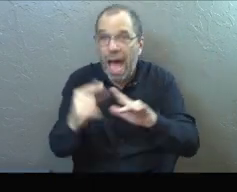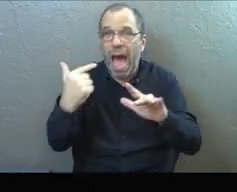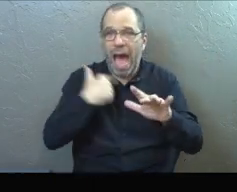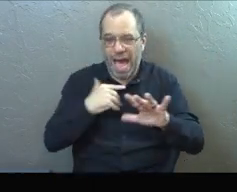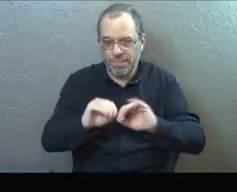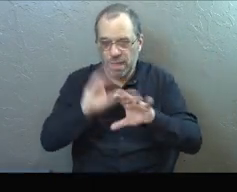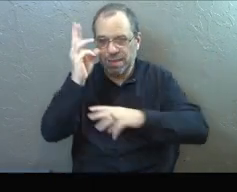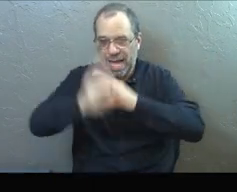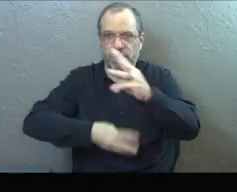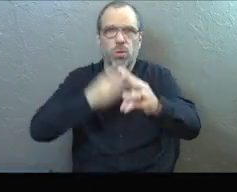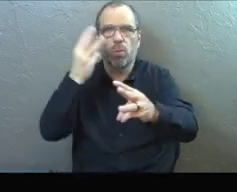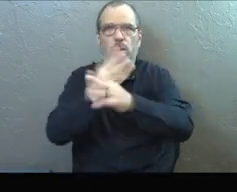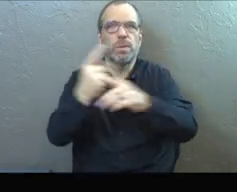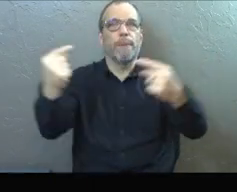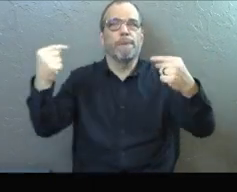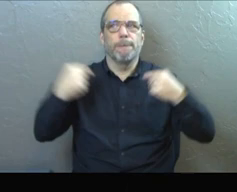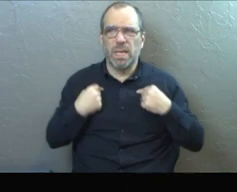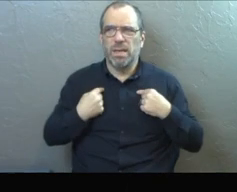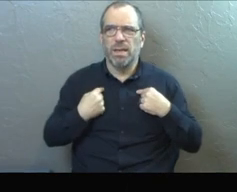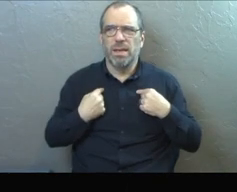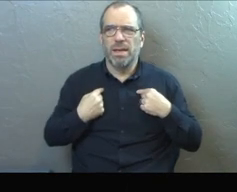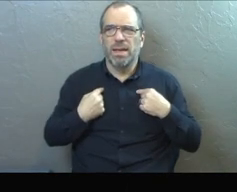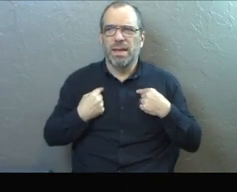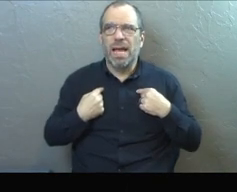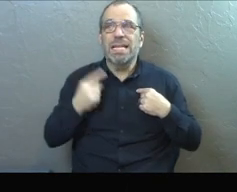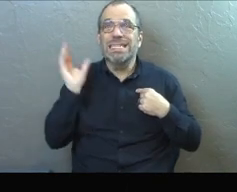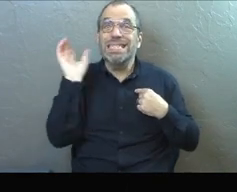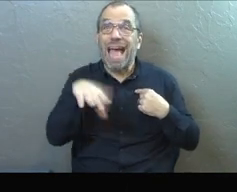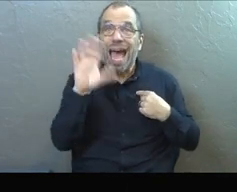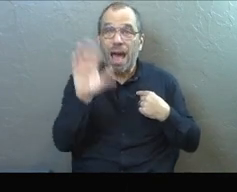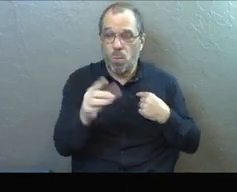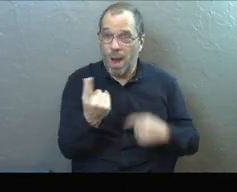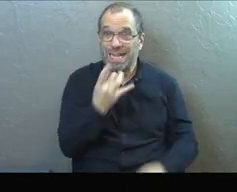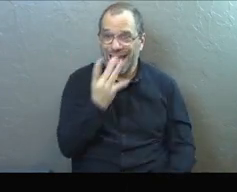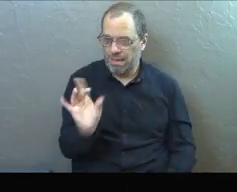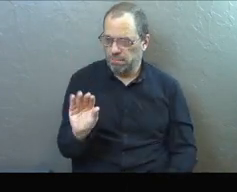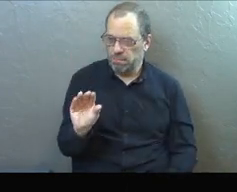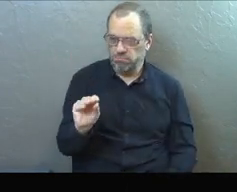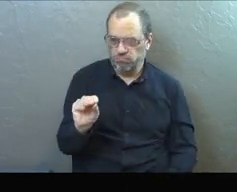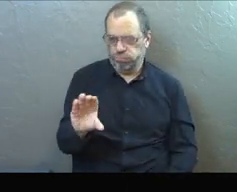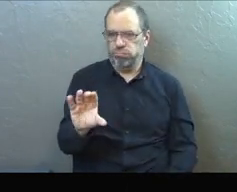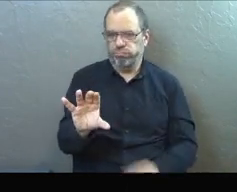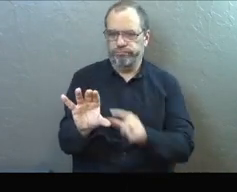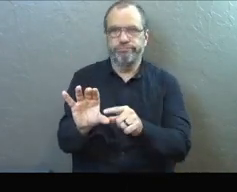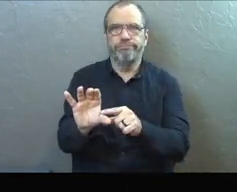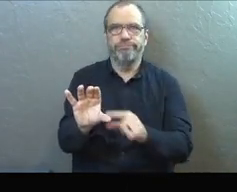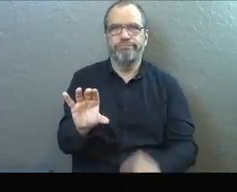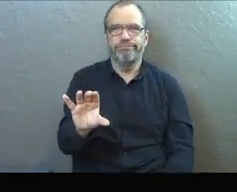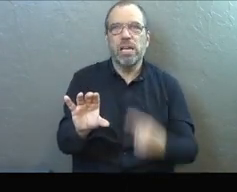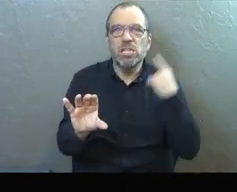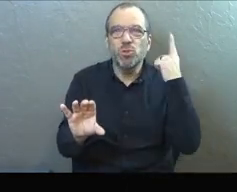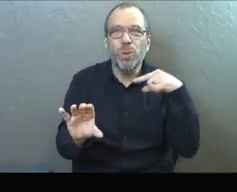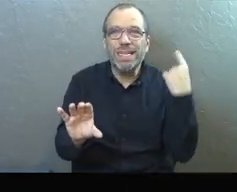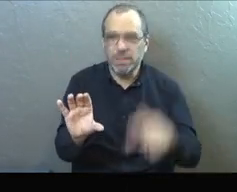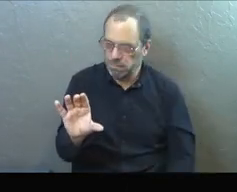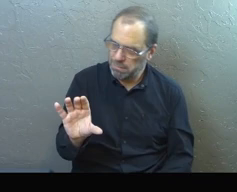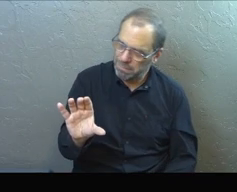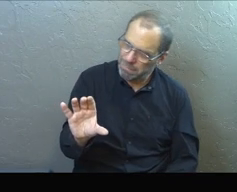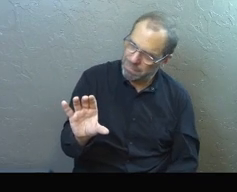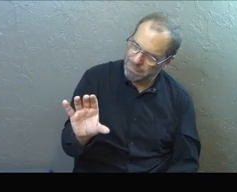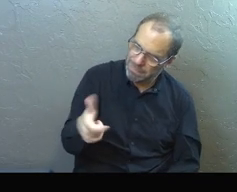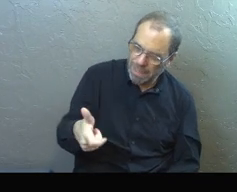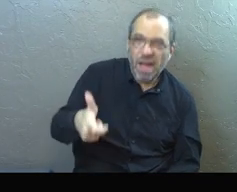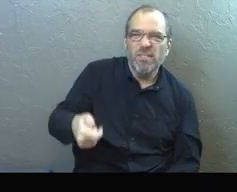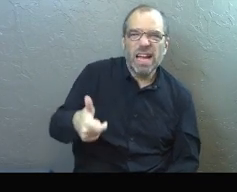says, I am the light of the world. And what the difference that one light makes is actually crazy. The